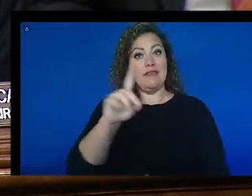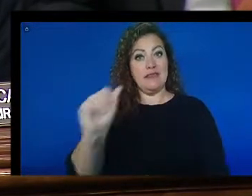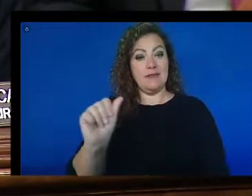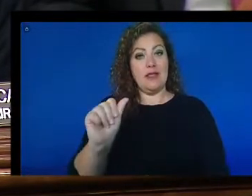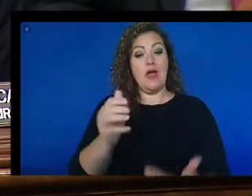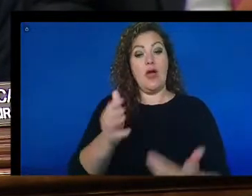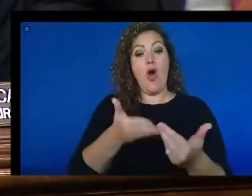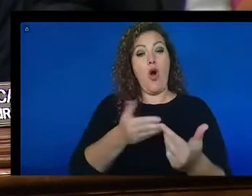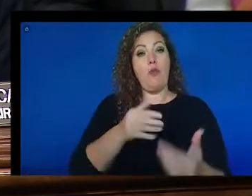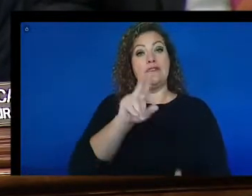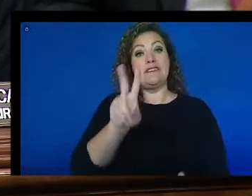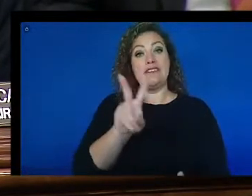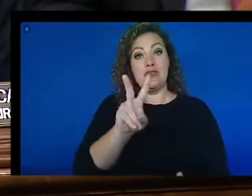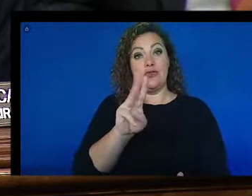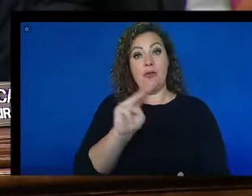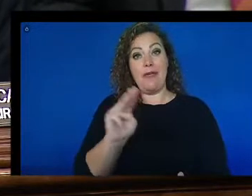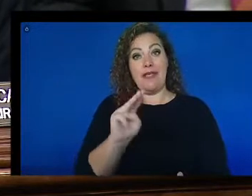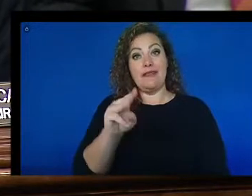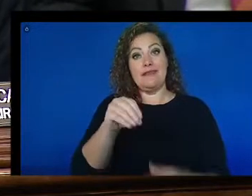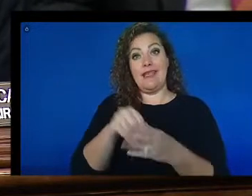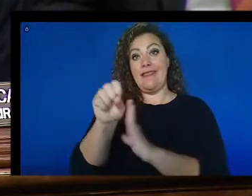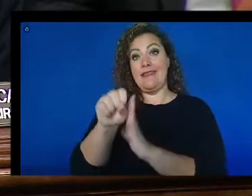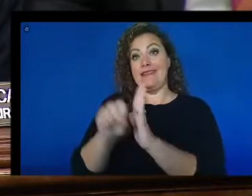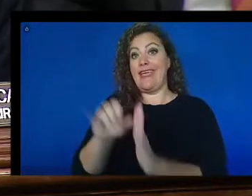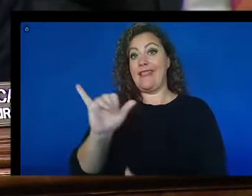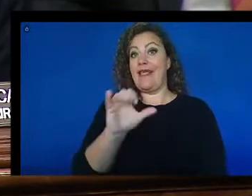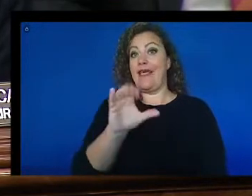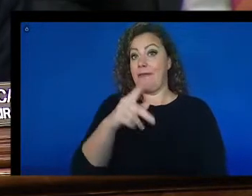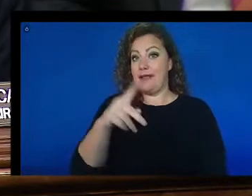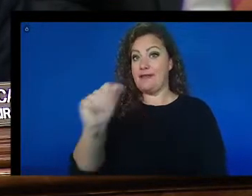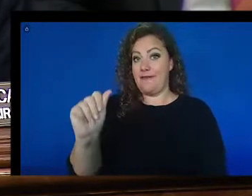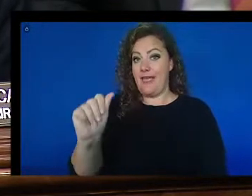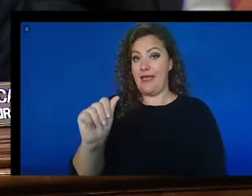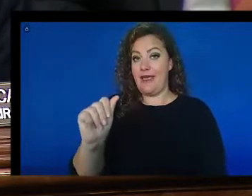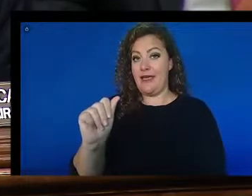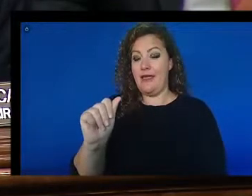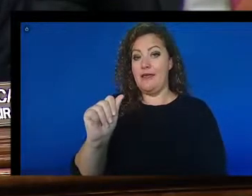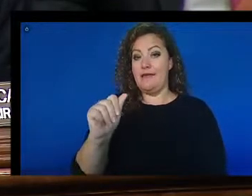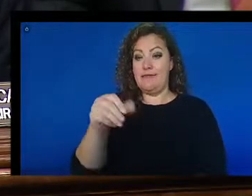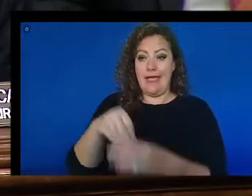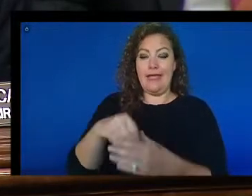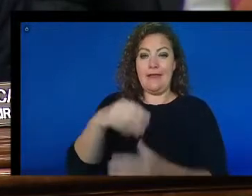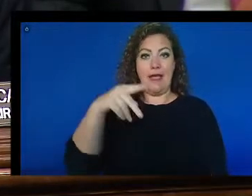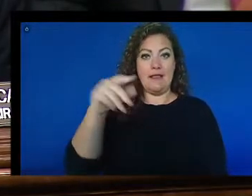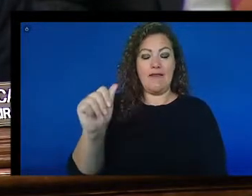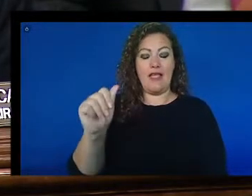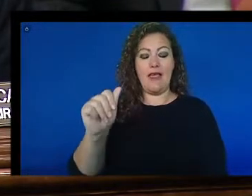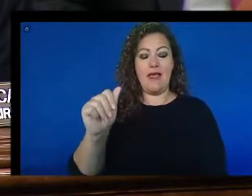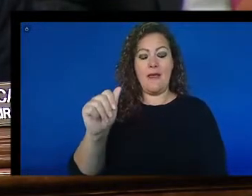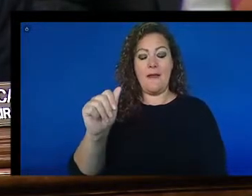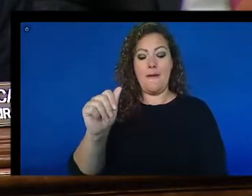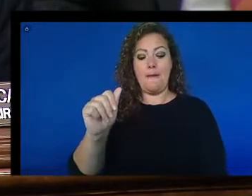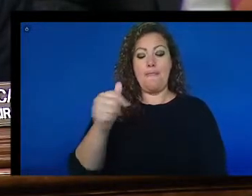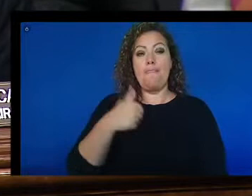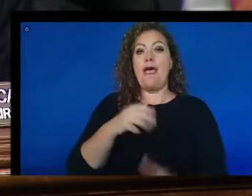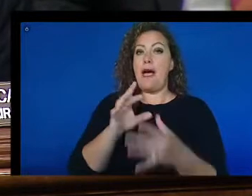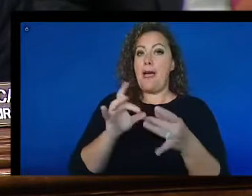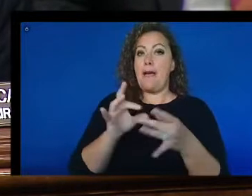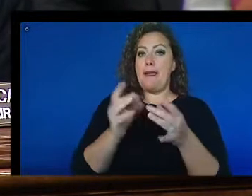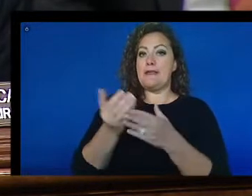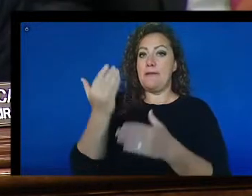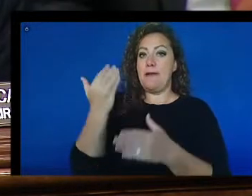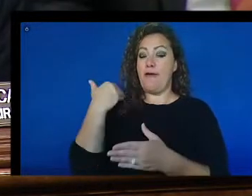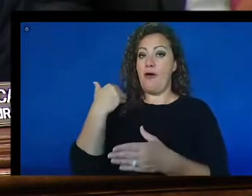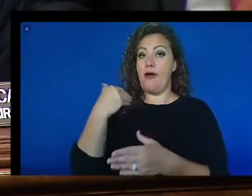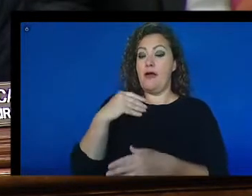million of those are in a state like Pennsylvania or in a state in the state of Pennsylvania. As I mentioned earlier, the pandemic